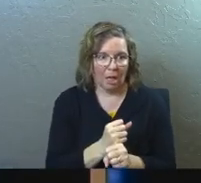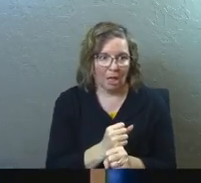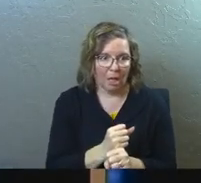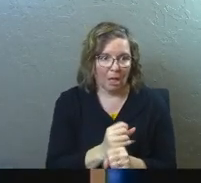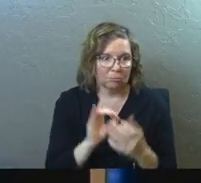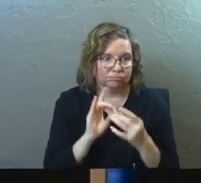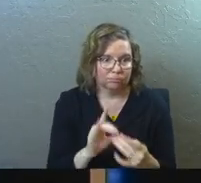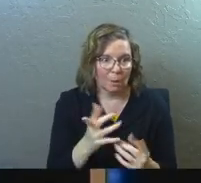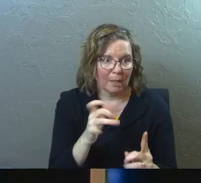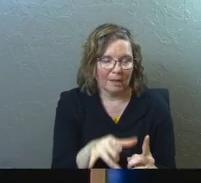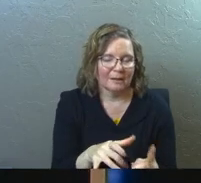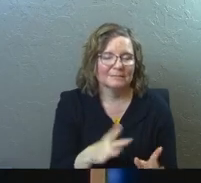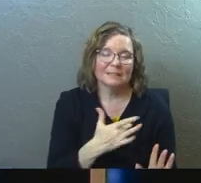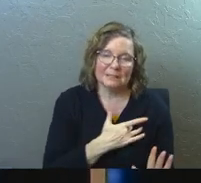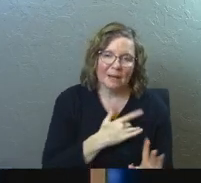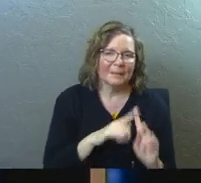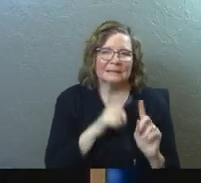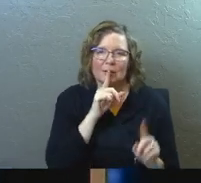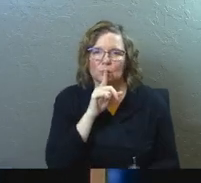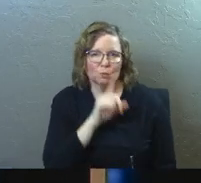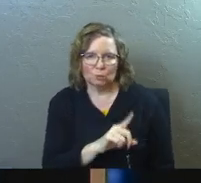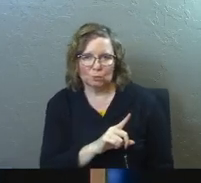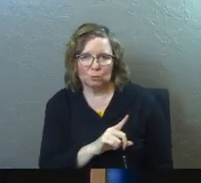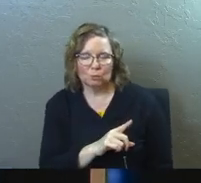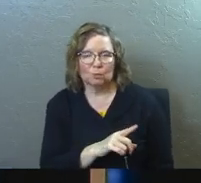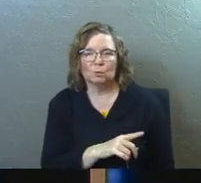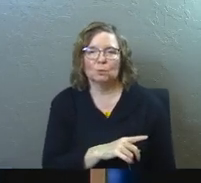all. It's touching. It's just not true.